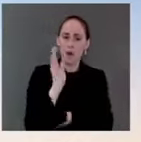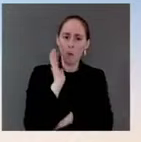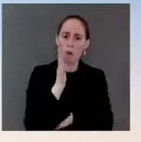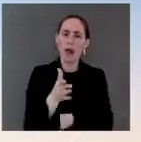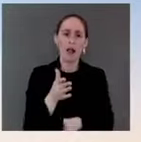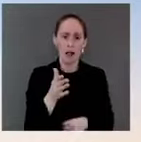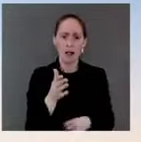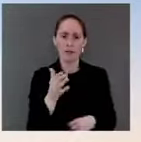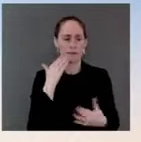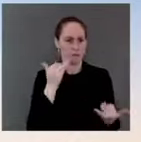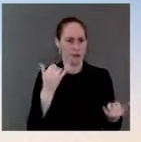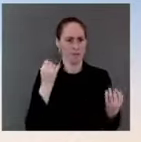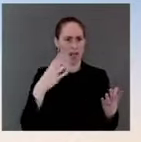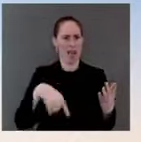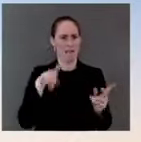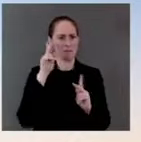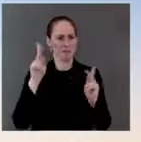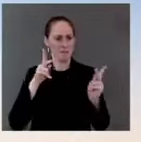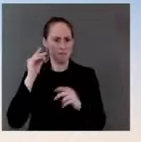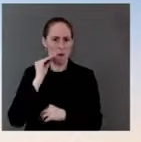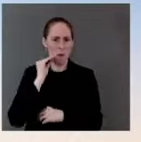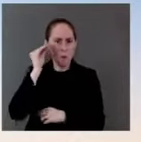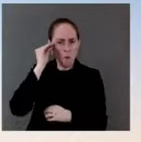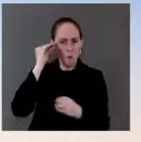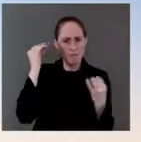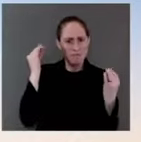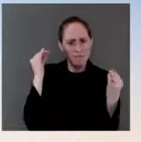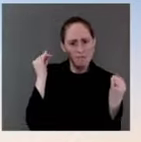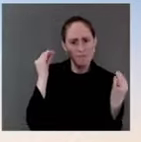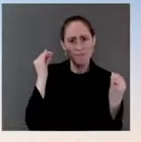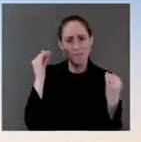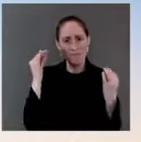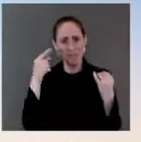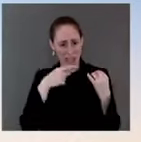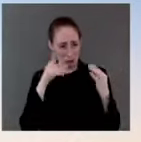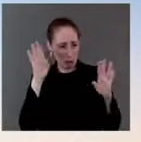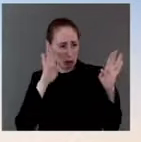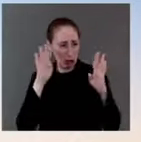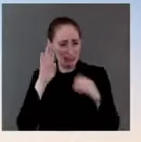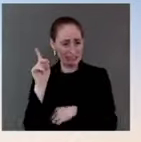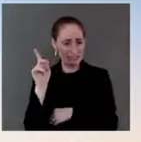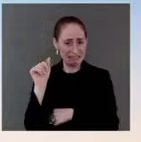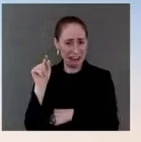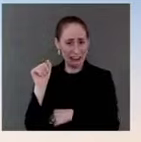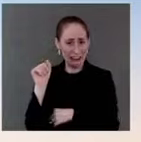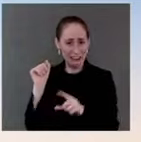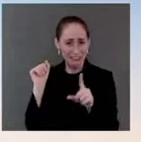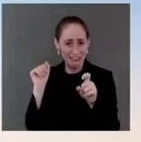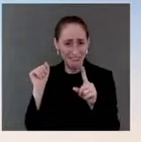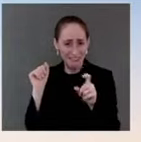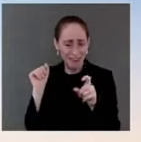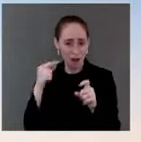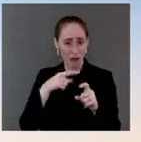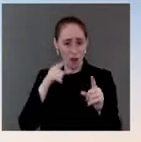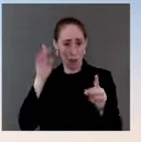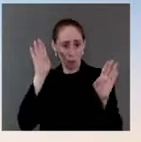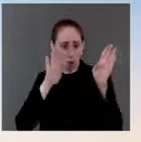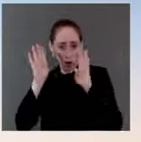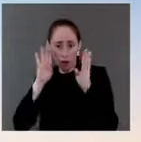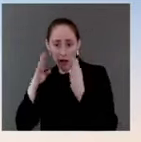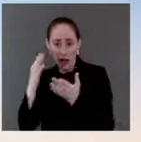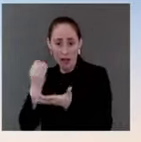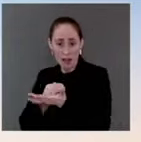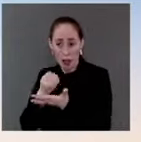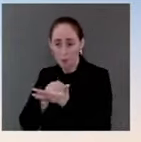are saying. They think of it as what their daily, what their weekly budgets are, what their monthly budgets are, and who, which leader